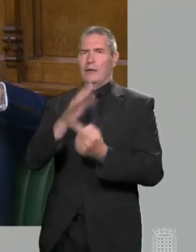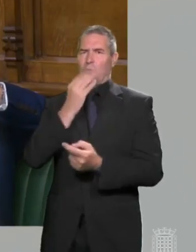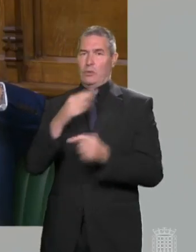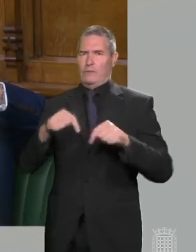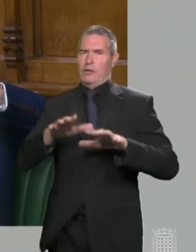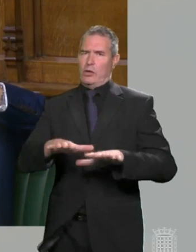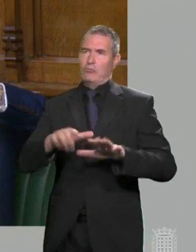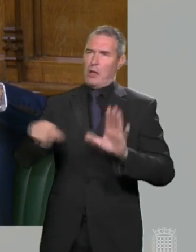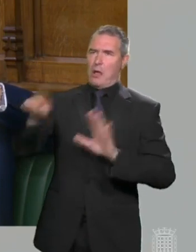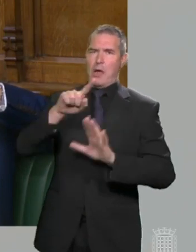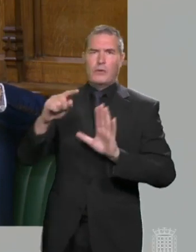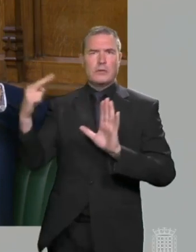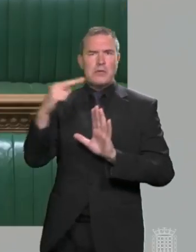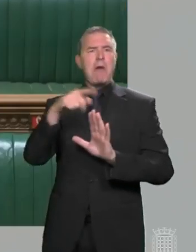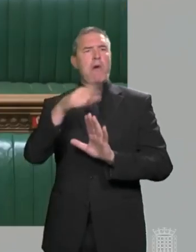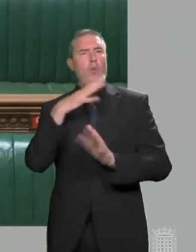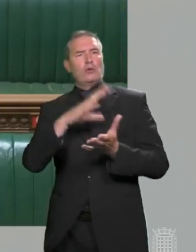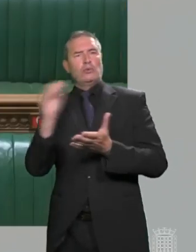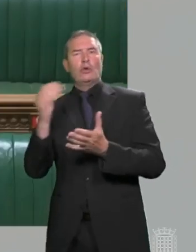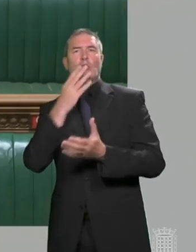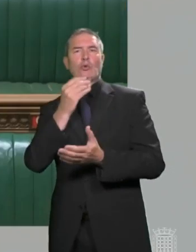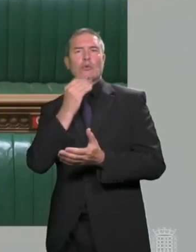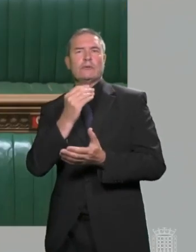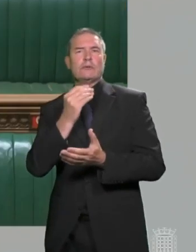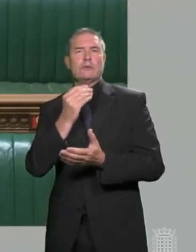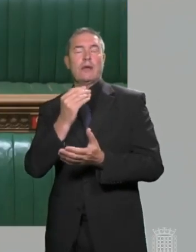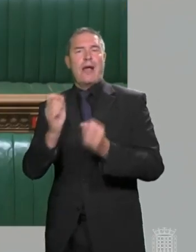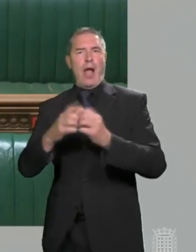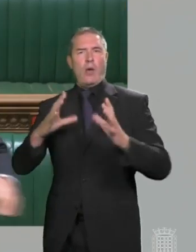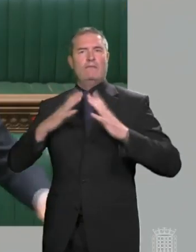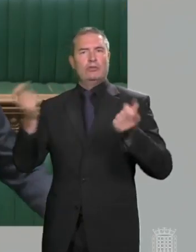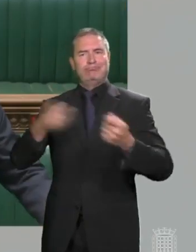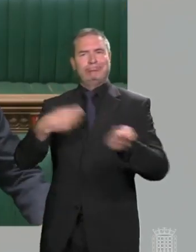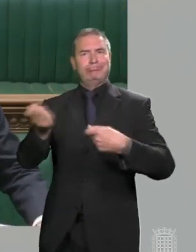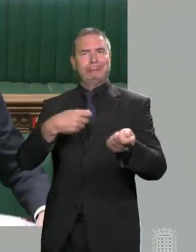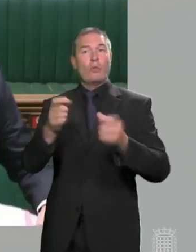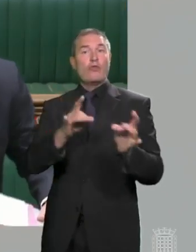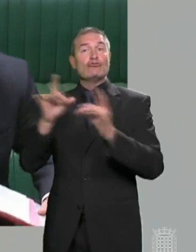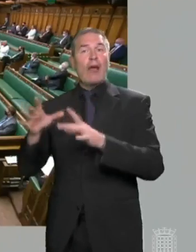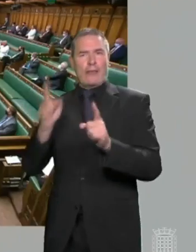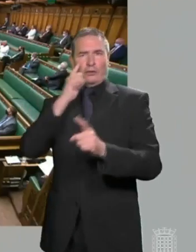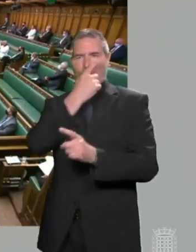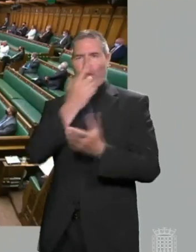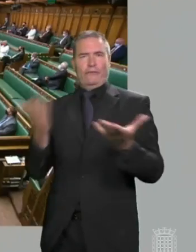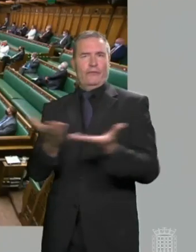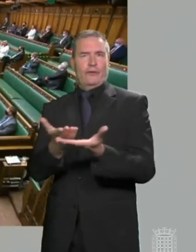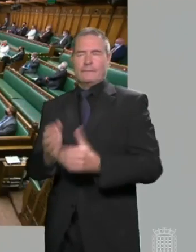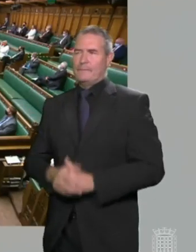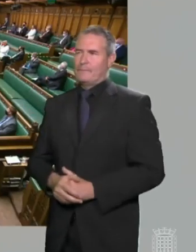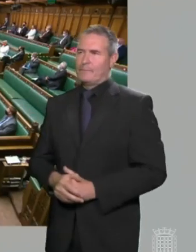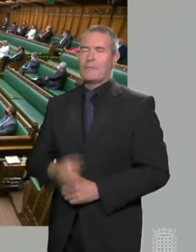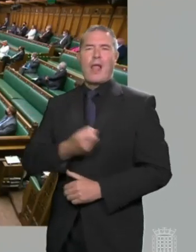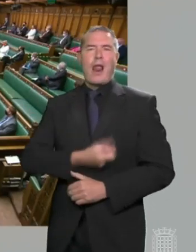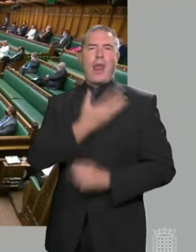Mr Speaker, that we've been able to promote just recently, thanks, for instance, to our free trade deal with Australia. We now come to the Leader of the